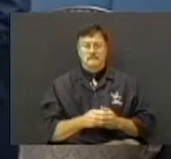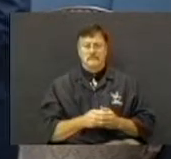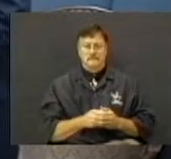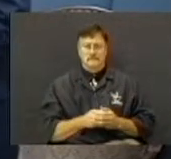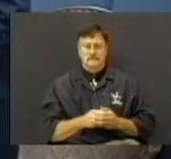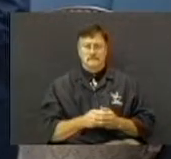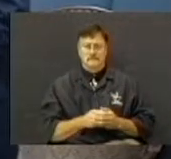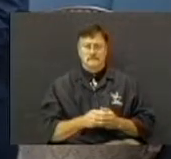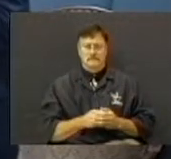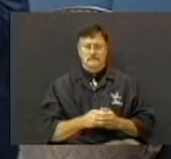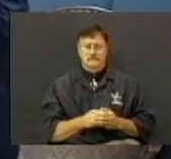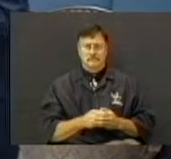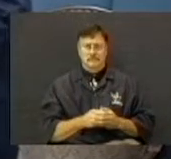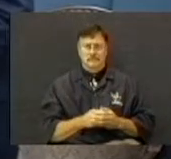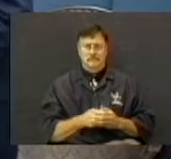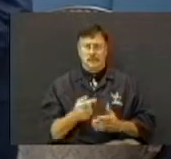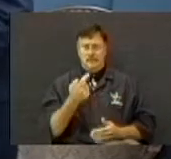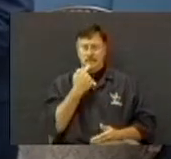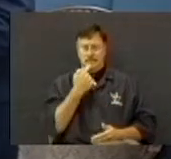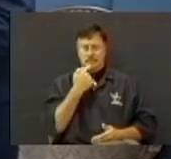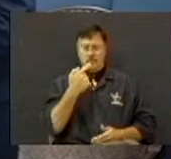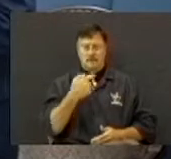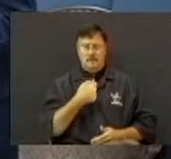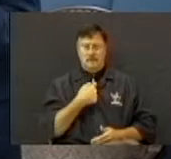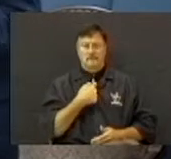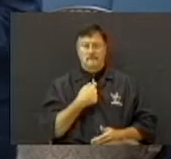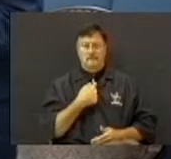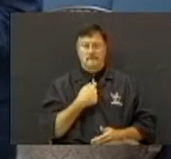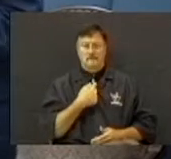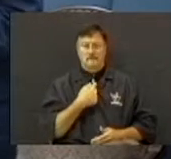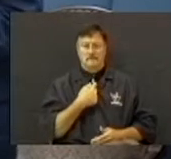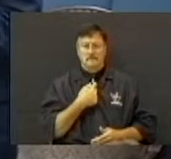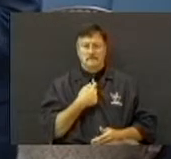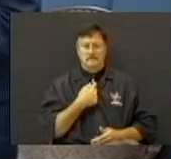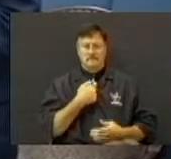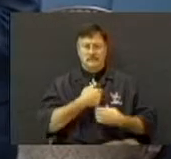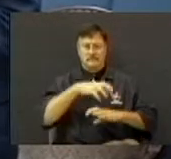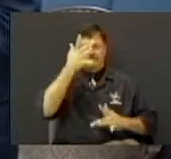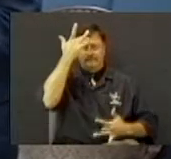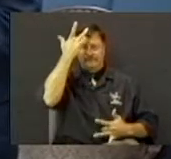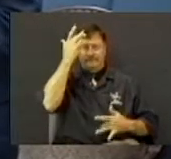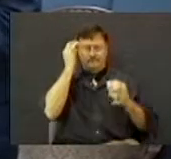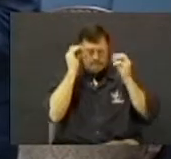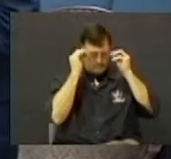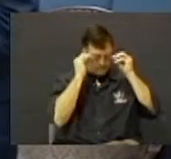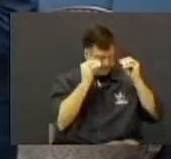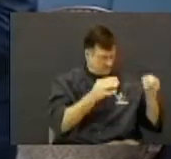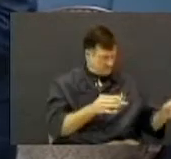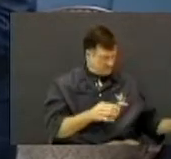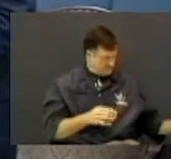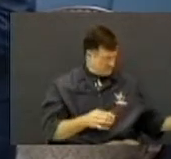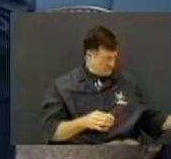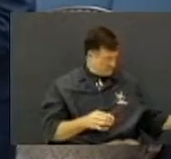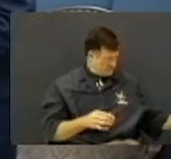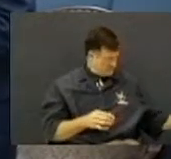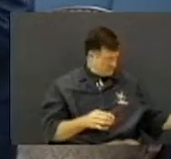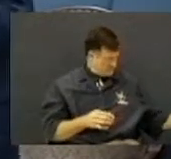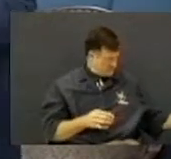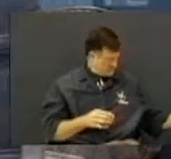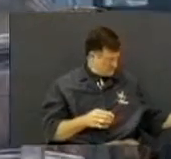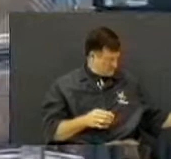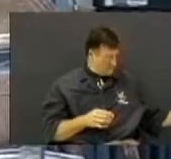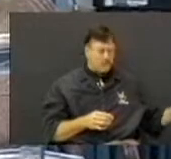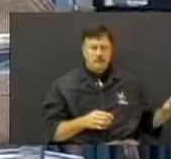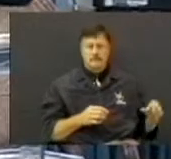it disappointed me, and actually disgusted me. That the leader of the free world